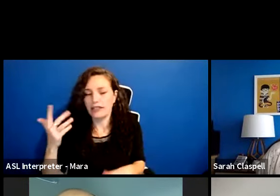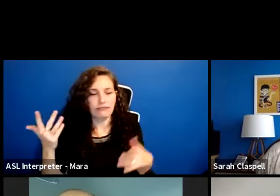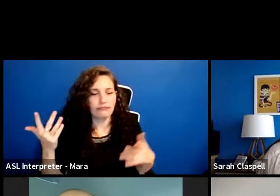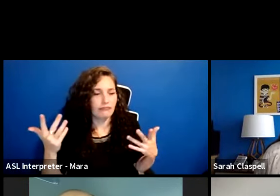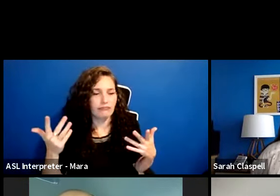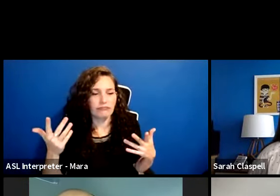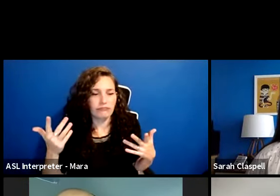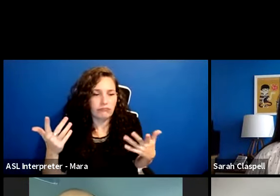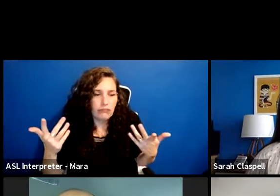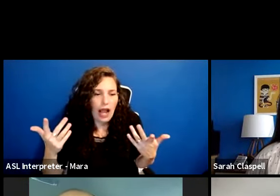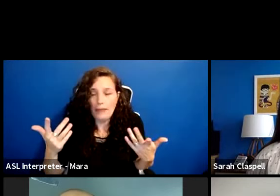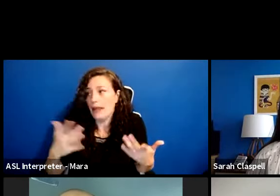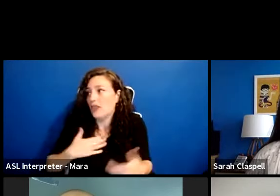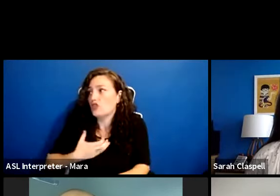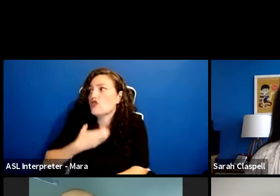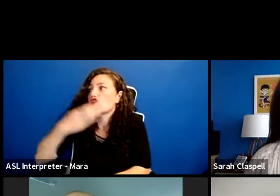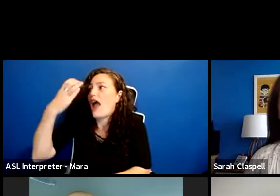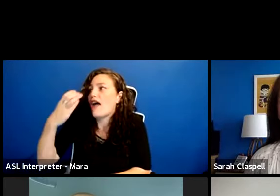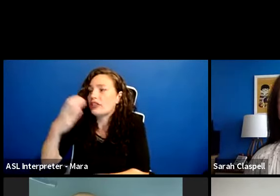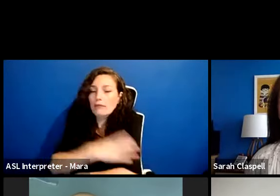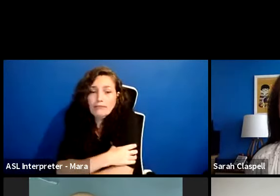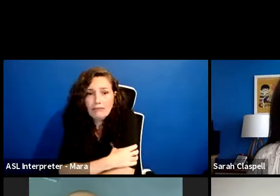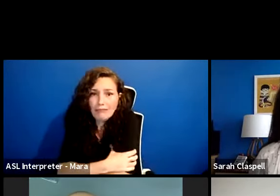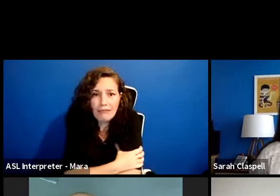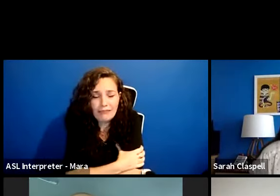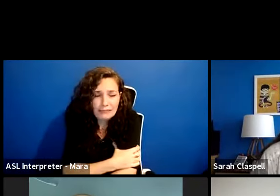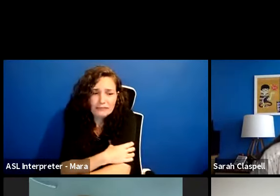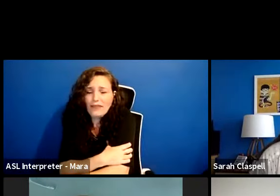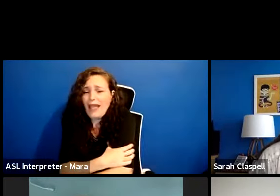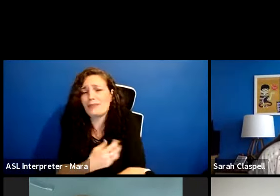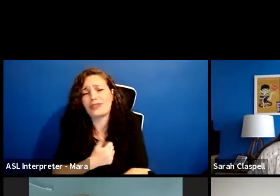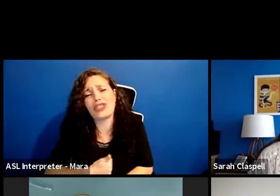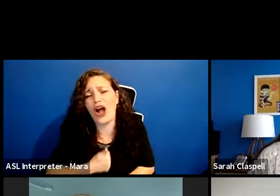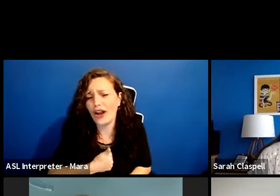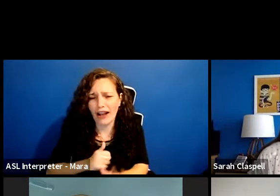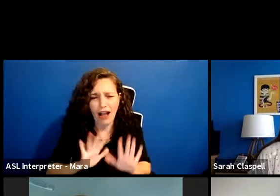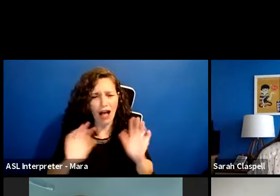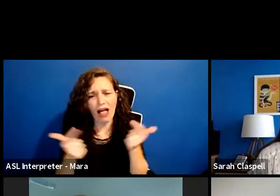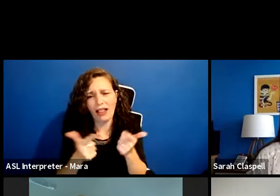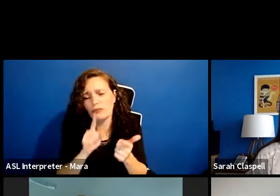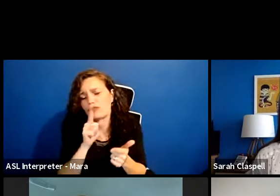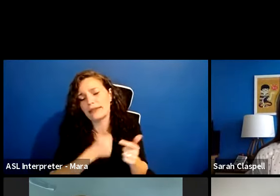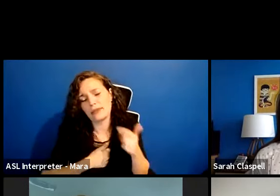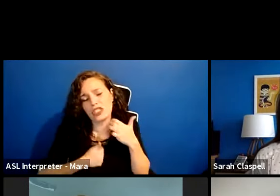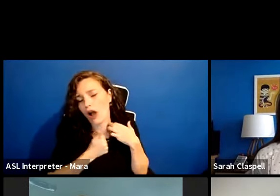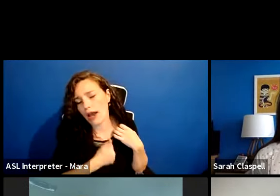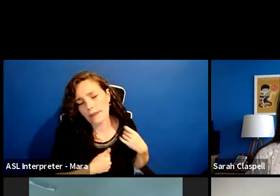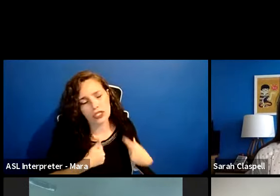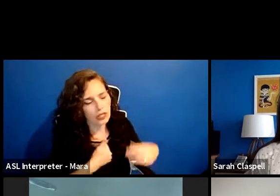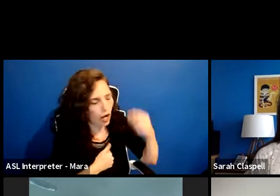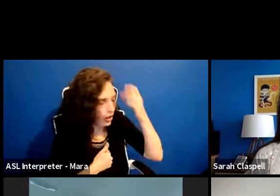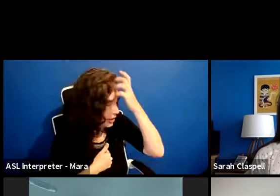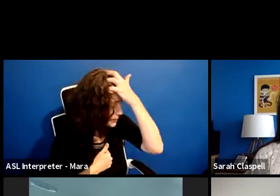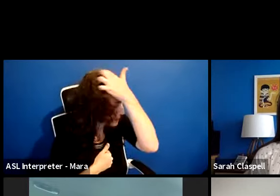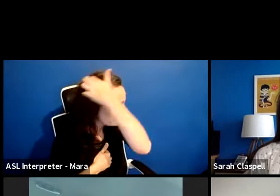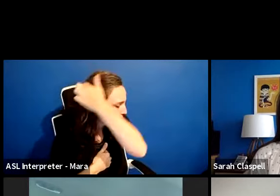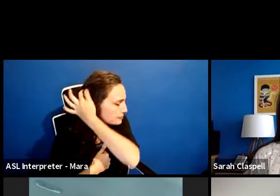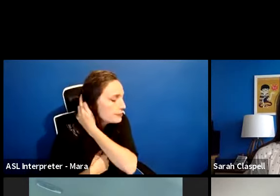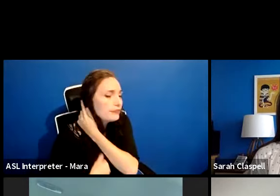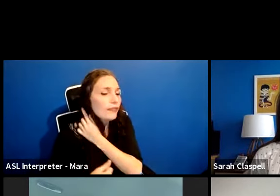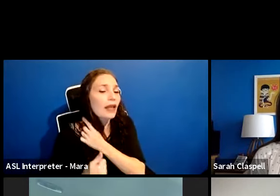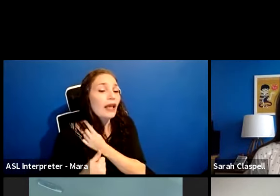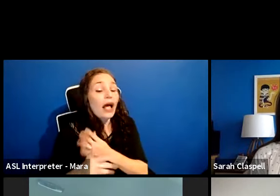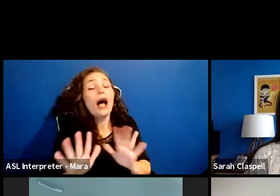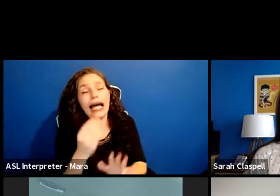the giraffe stuck to my arm again. Honestly, I'm sorry. Everybody. I'm sorry. I'm sorry. I eat a lot of donut.